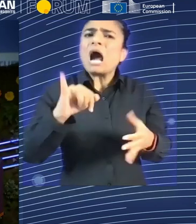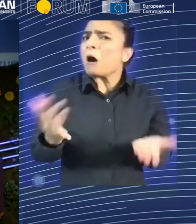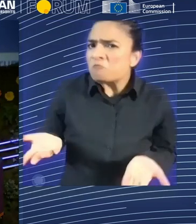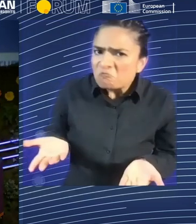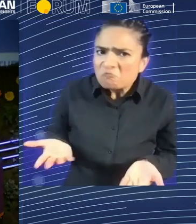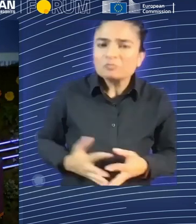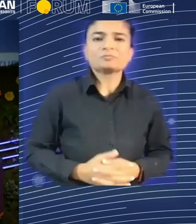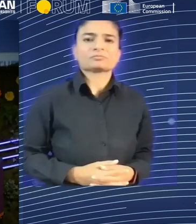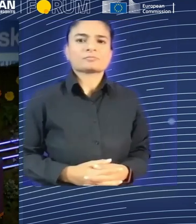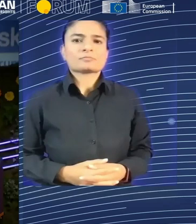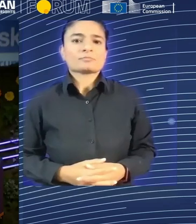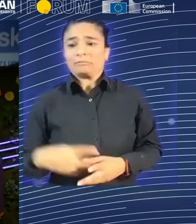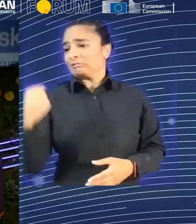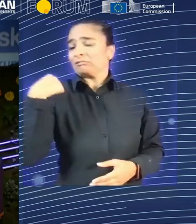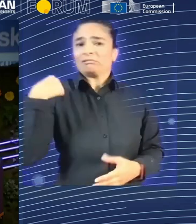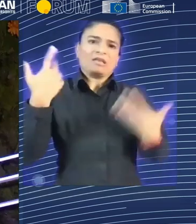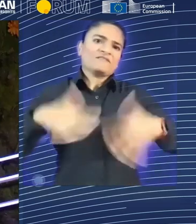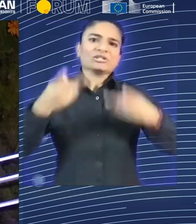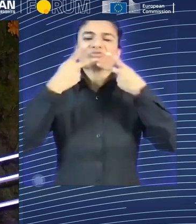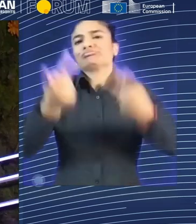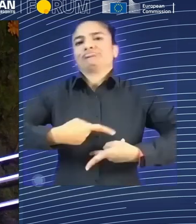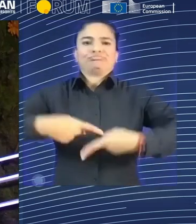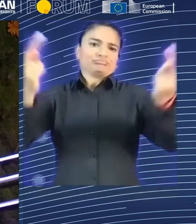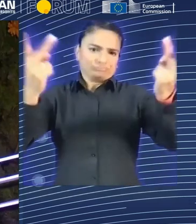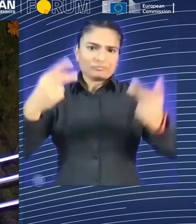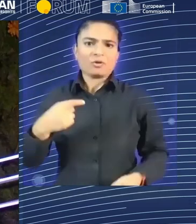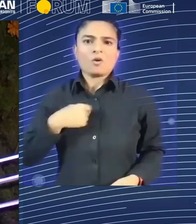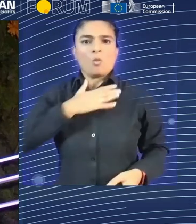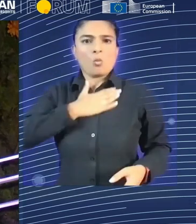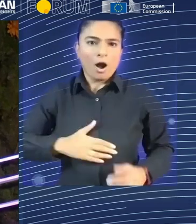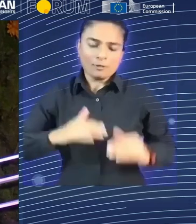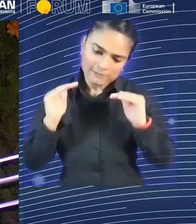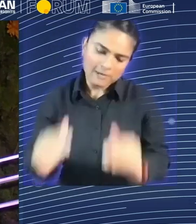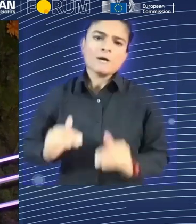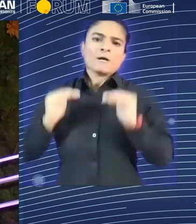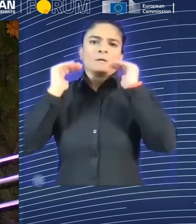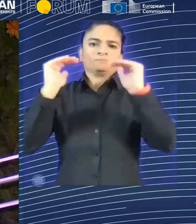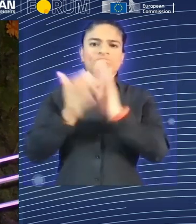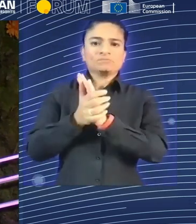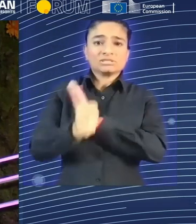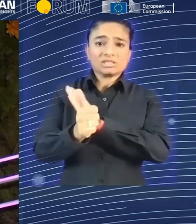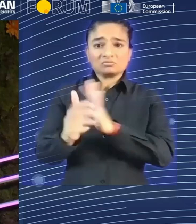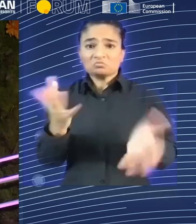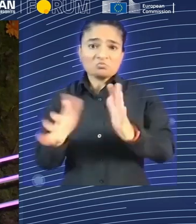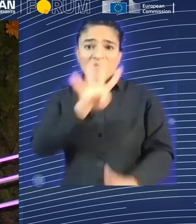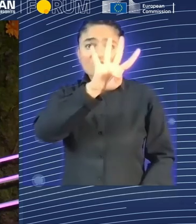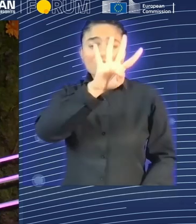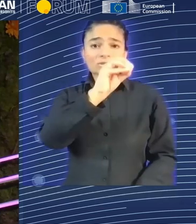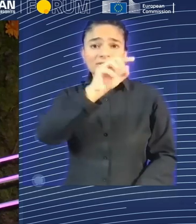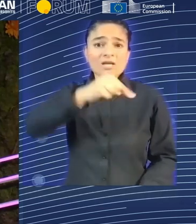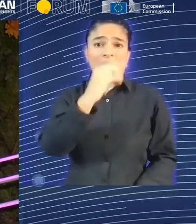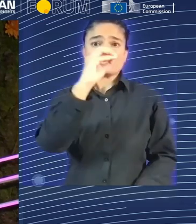specialists to 80,000, so in the next three years. And we're firing on all front,